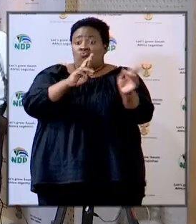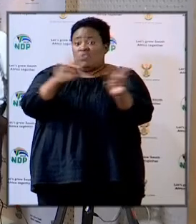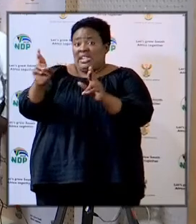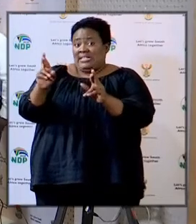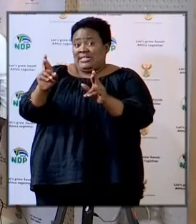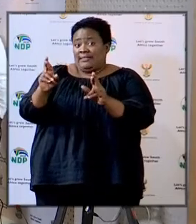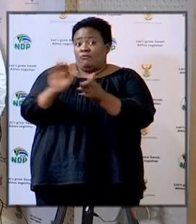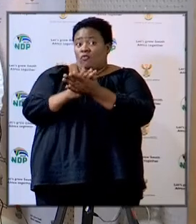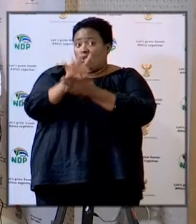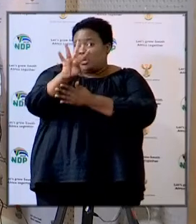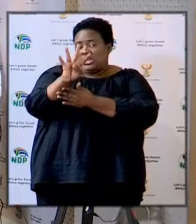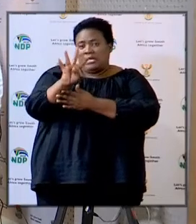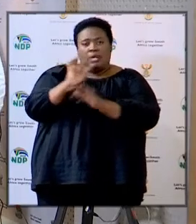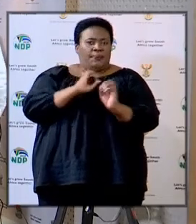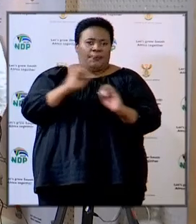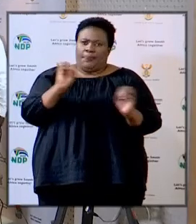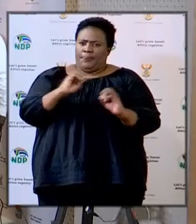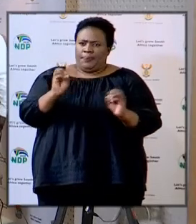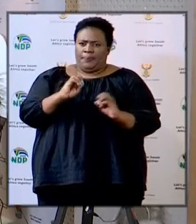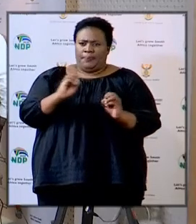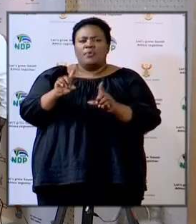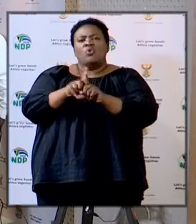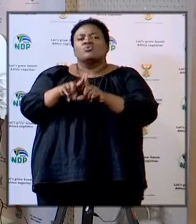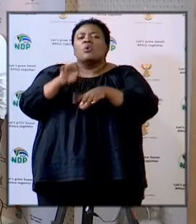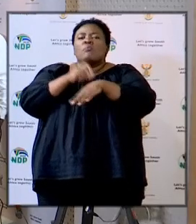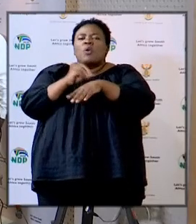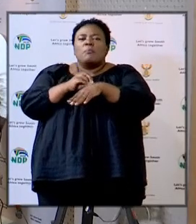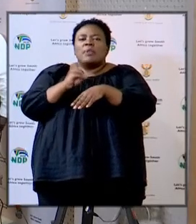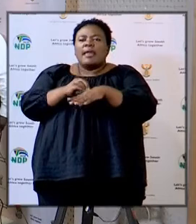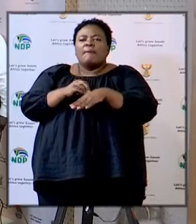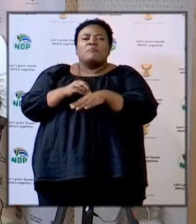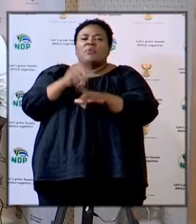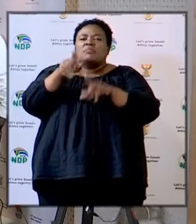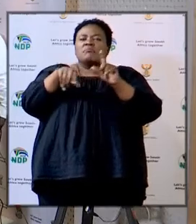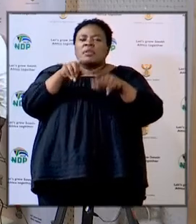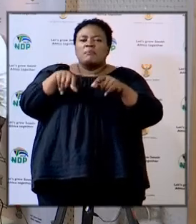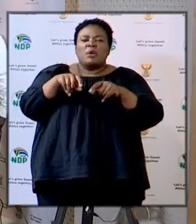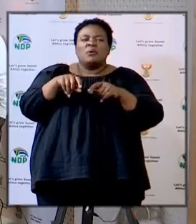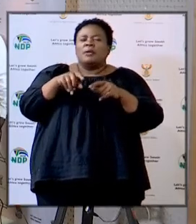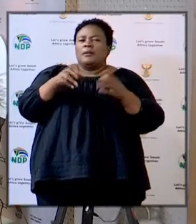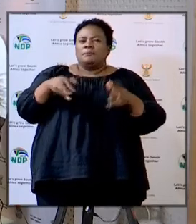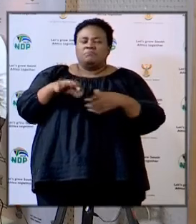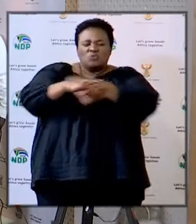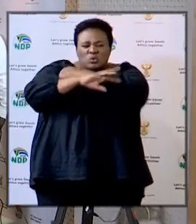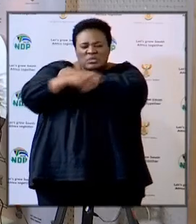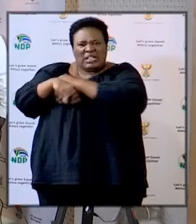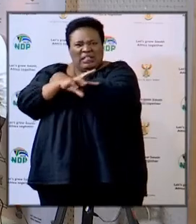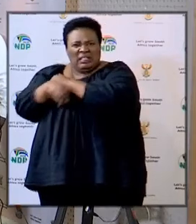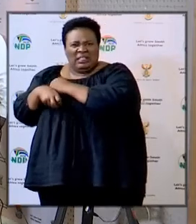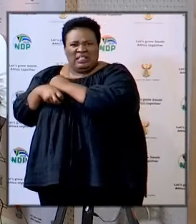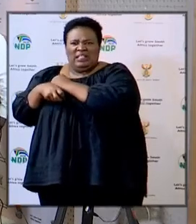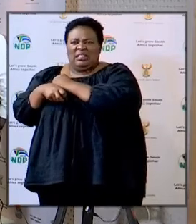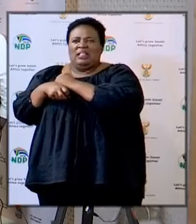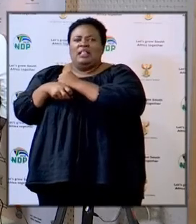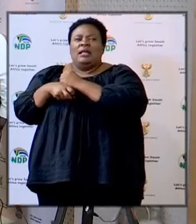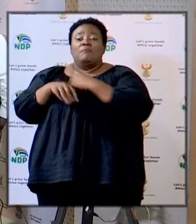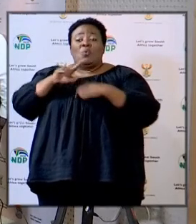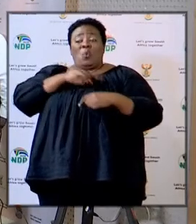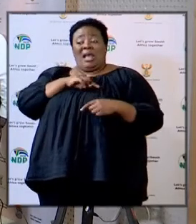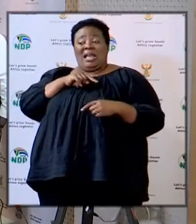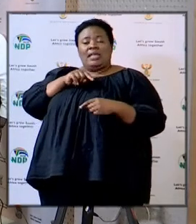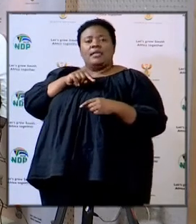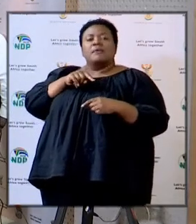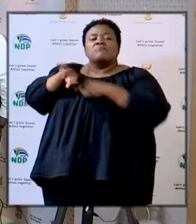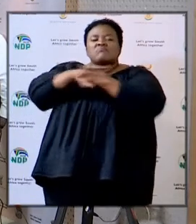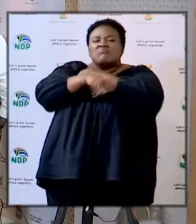their minister with the problem of Zamasamas it's one school when every time you open it because it's a technical